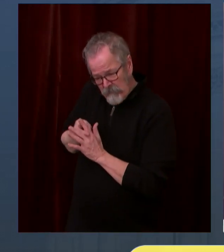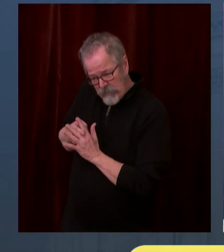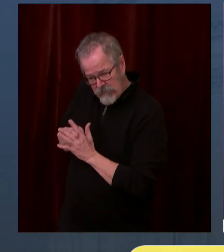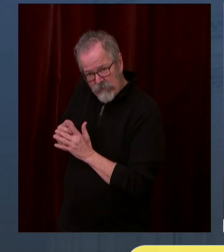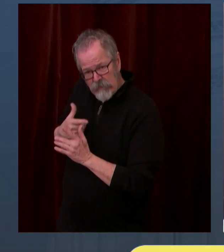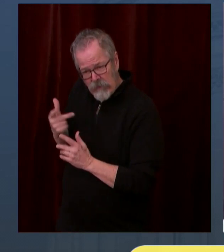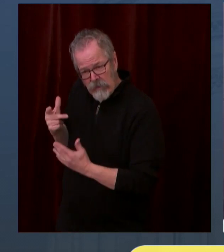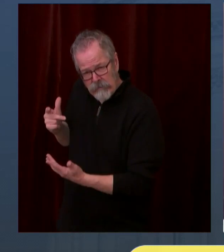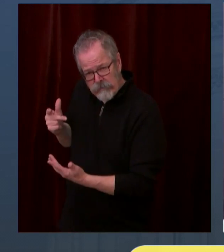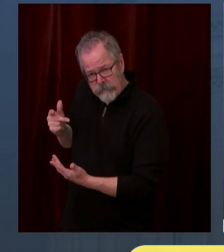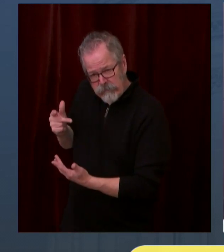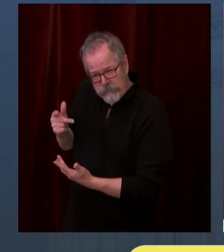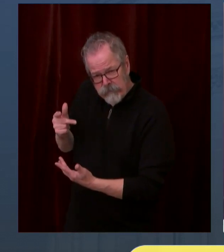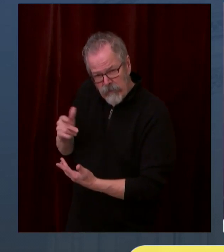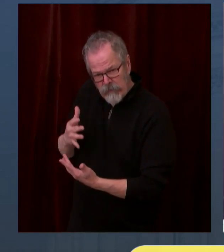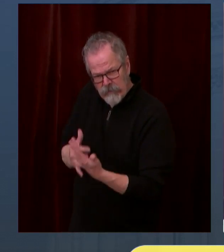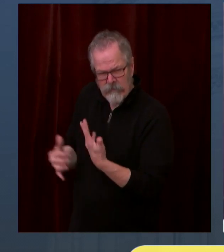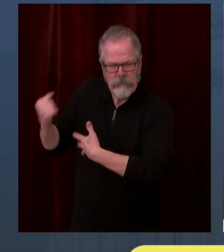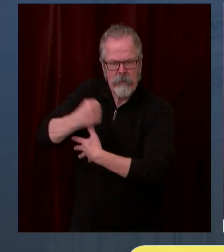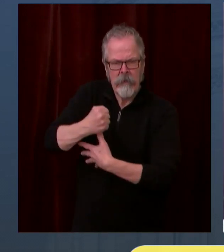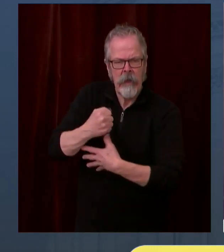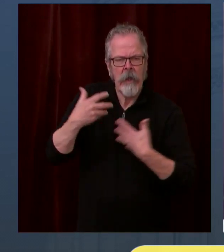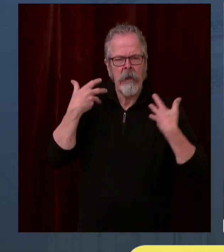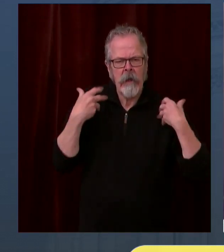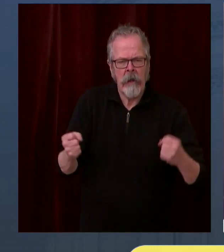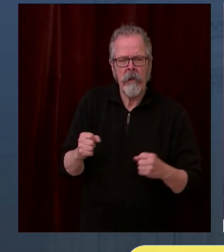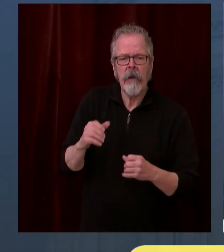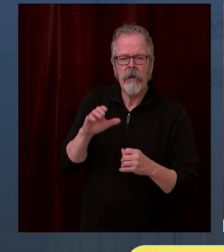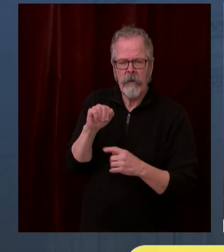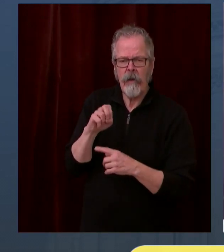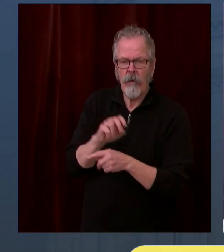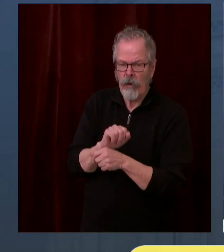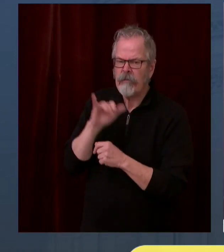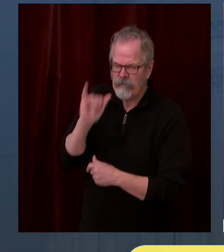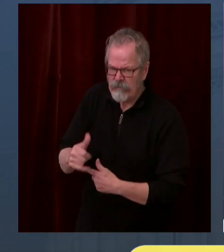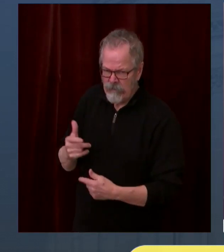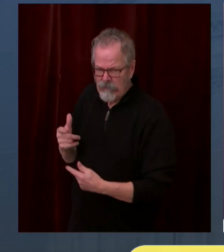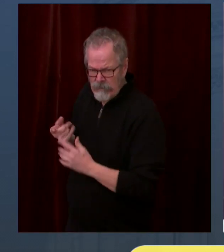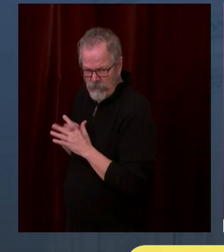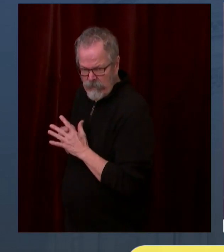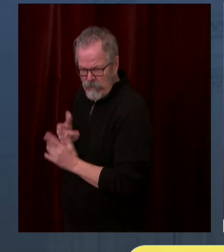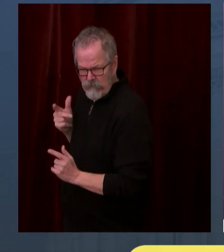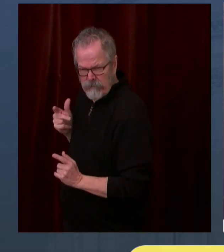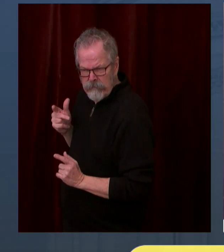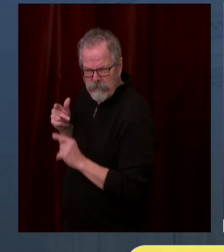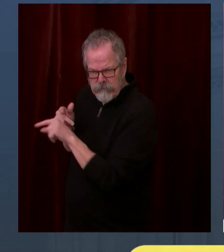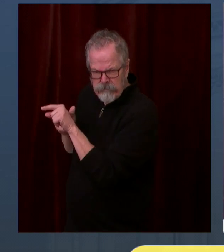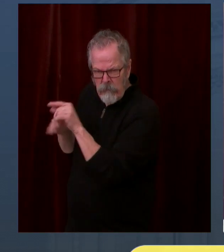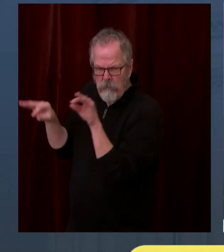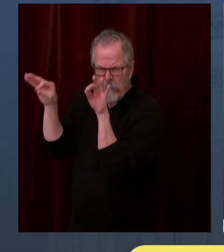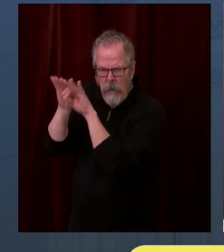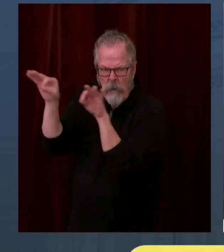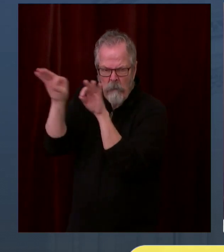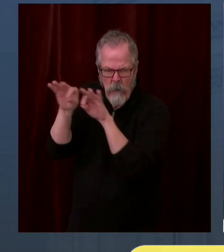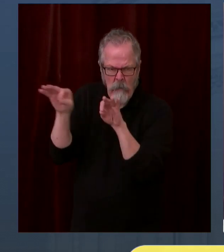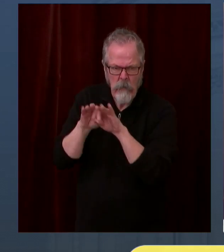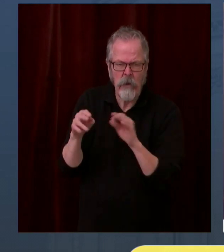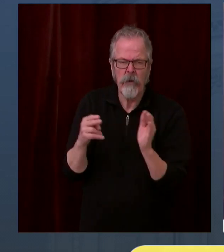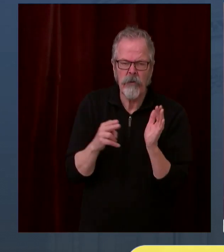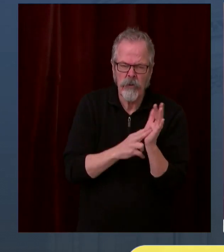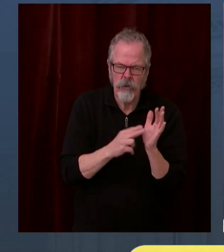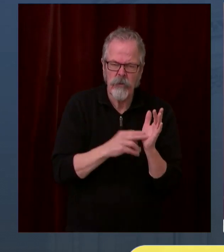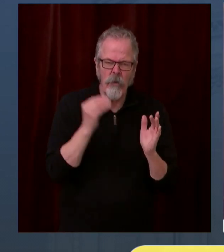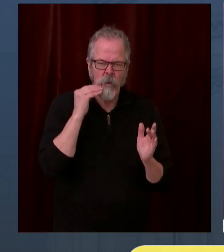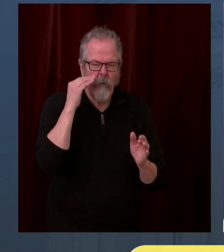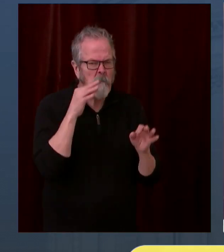workers. So now as we're expanding into the next phase, there are a couple of ways. One is that we know that many of our